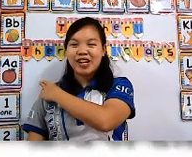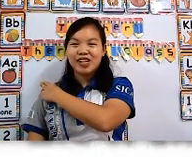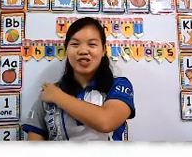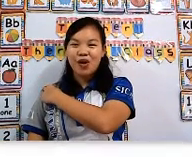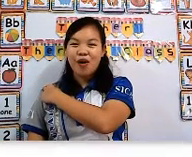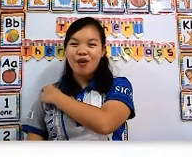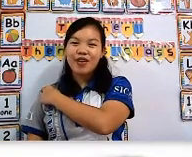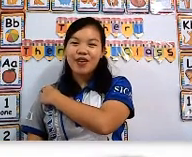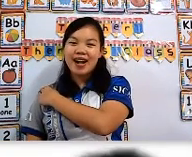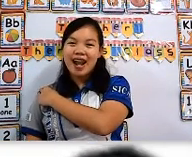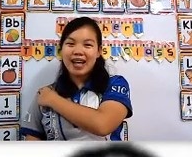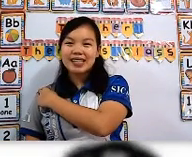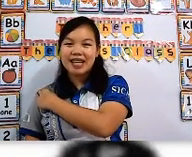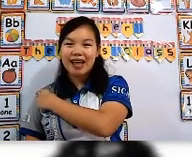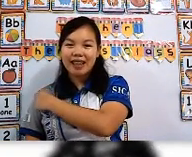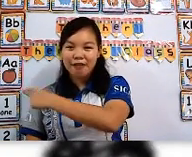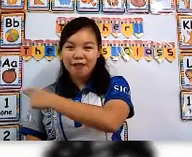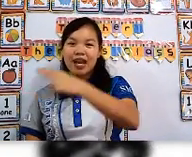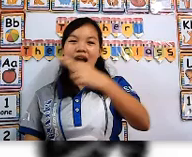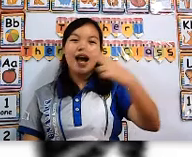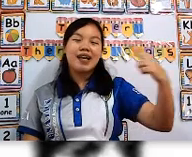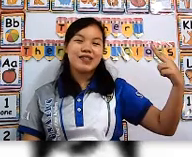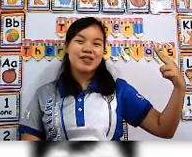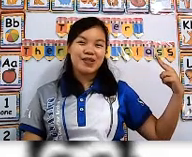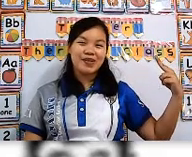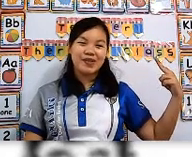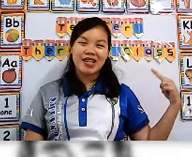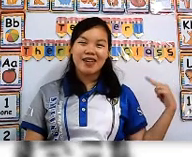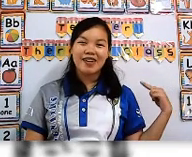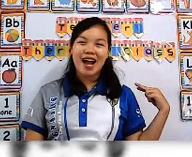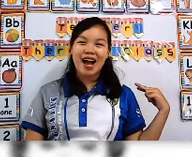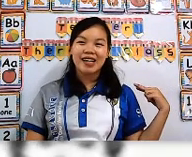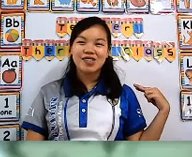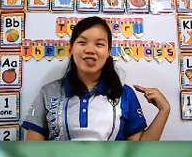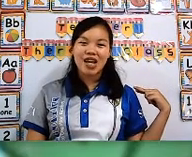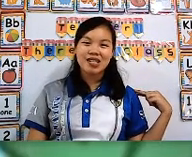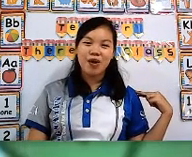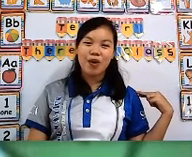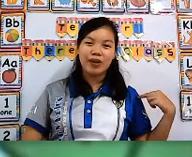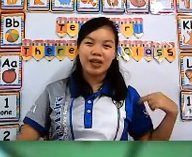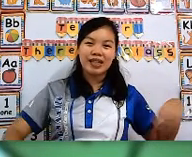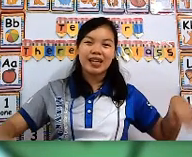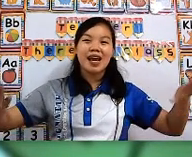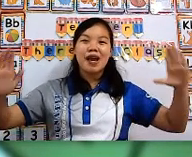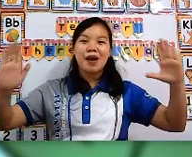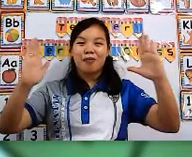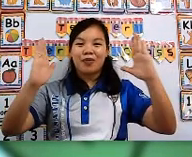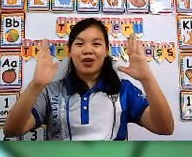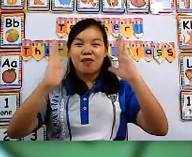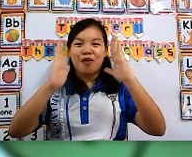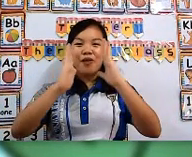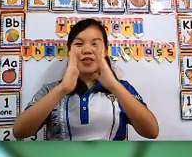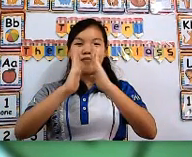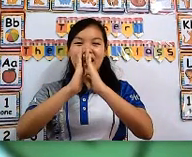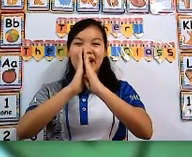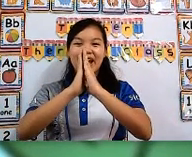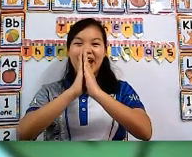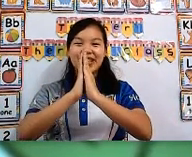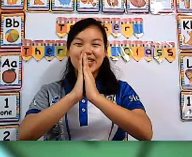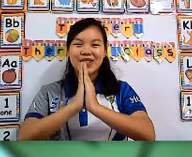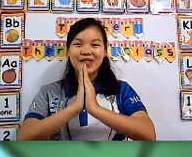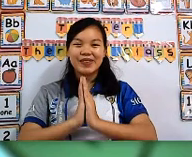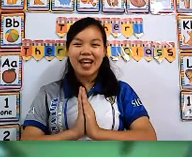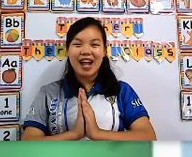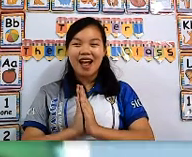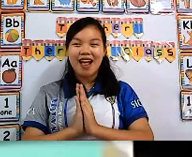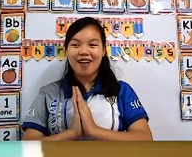to my shoulder at the left Then to the right just slowly Bring both my